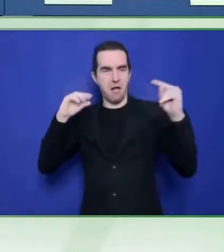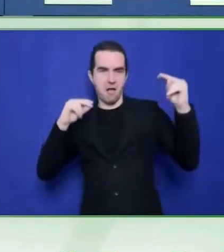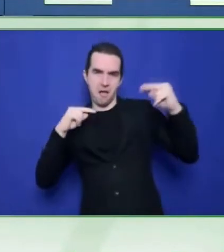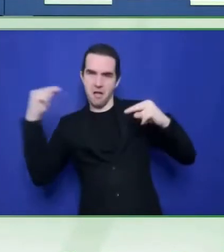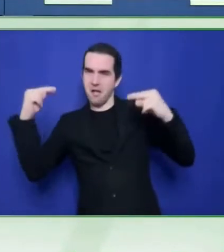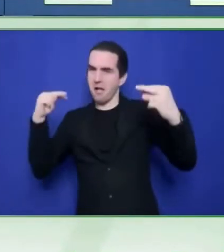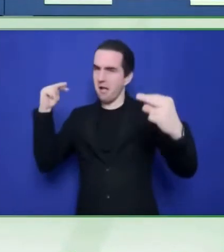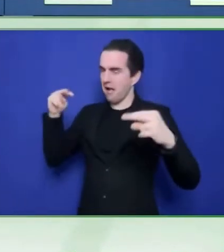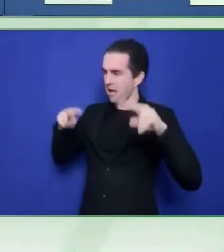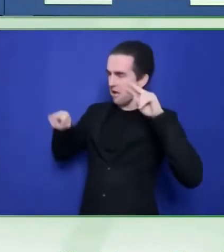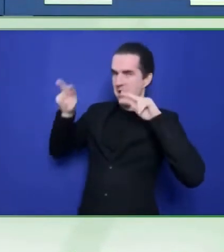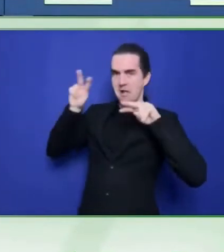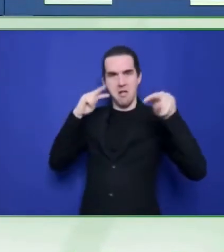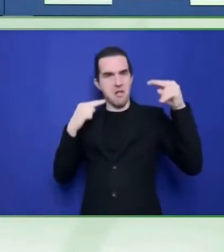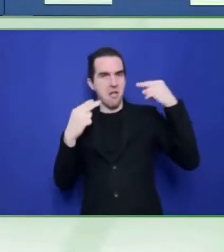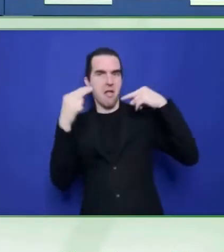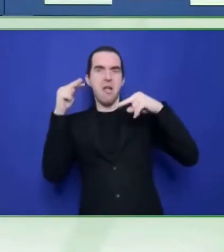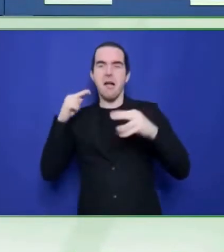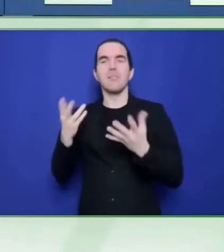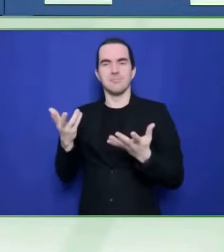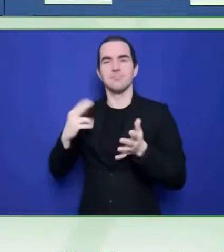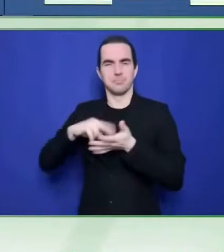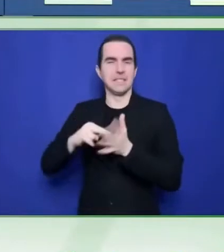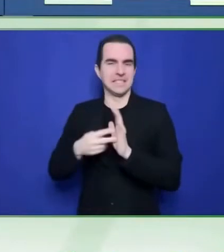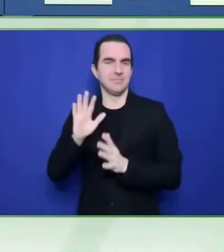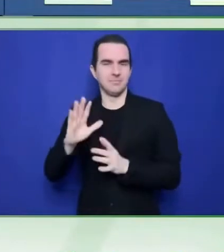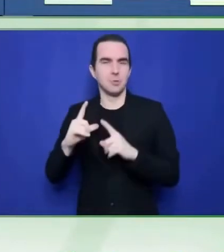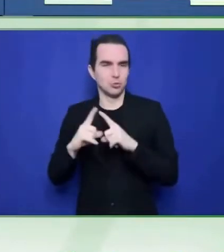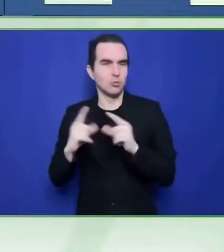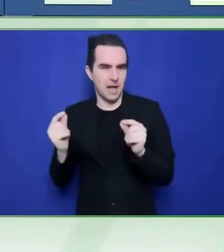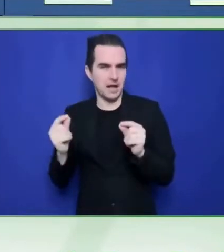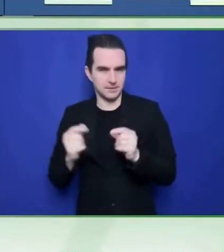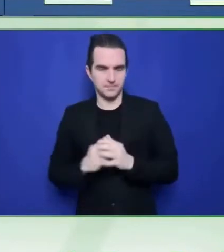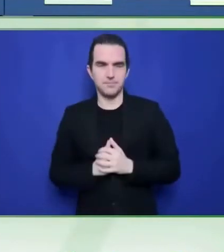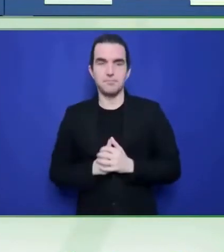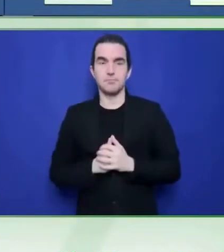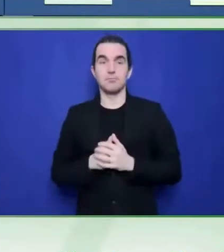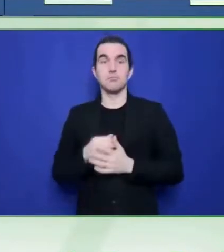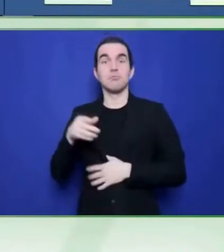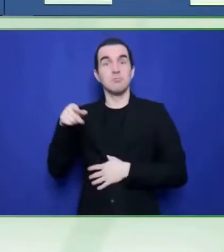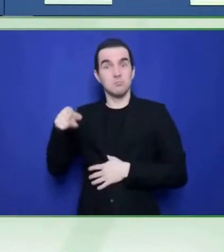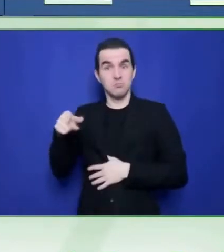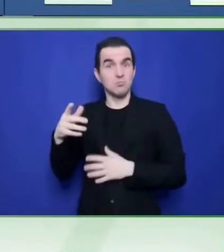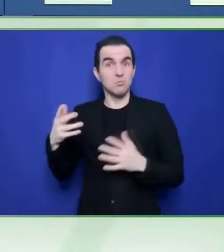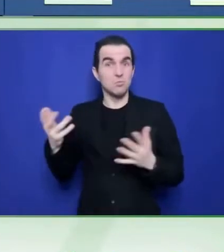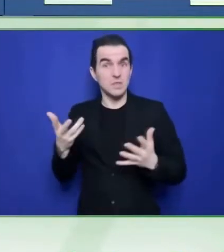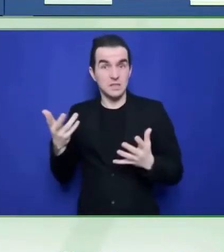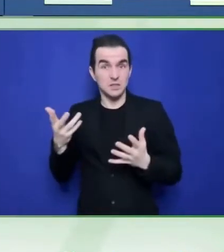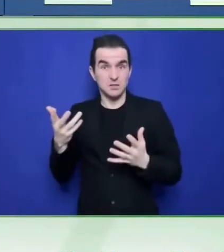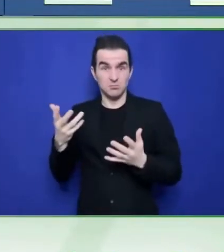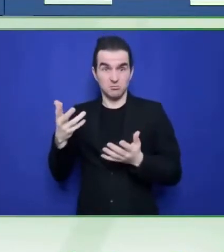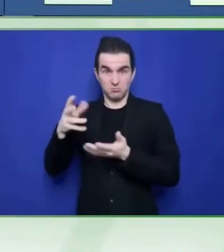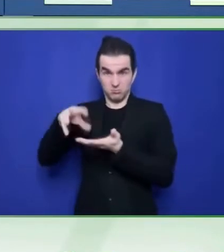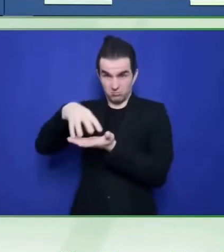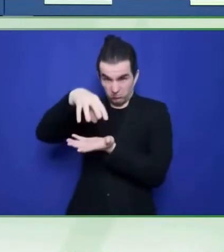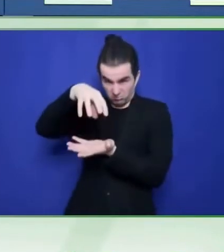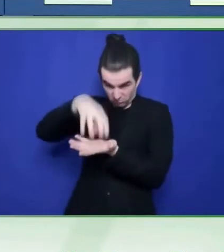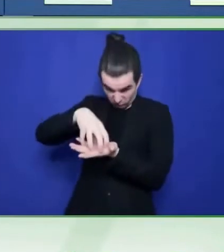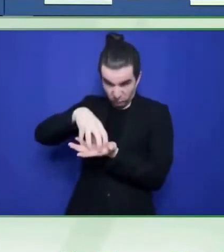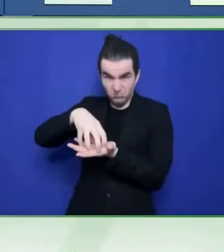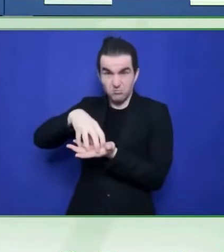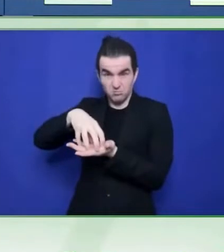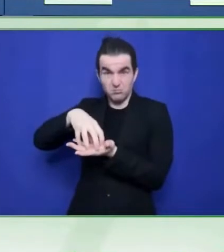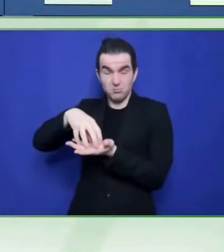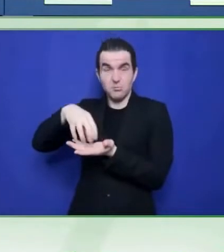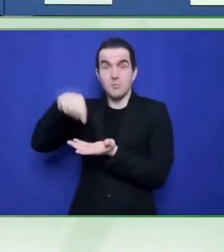We have been trying to represent the possibility of Sign Language as a language with Sign Language Talks Welfare.